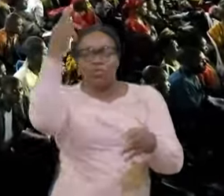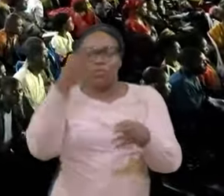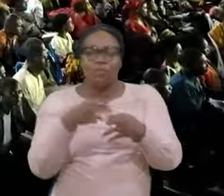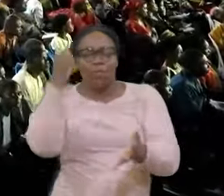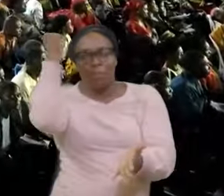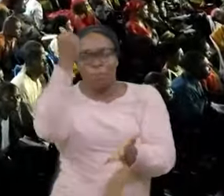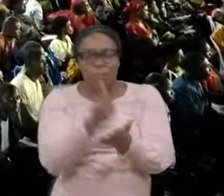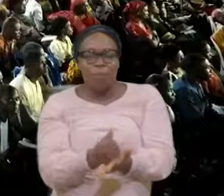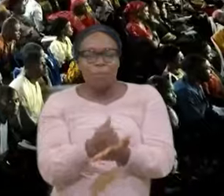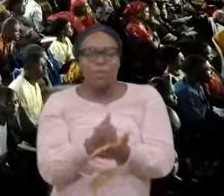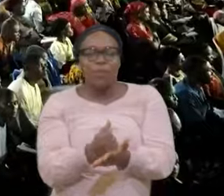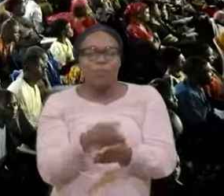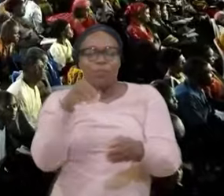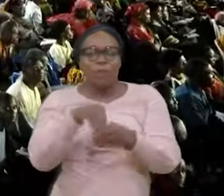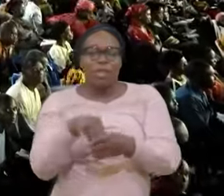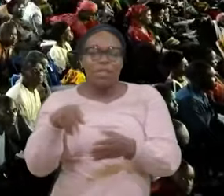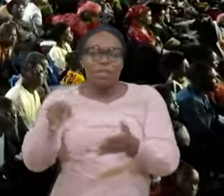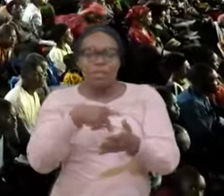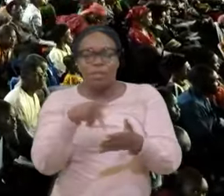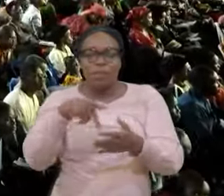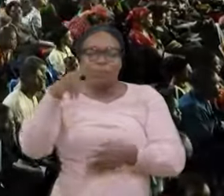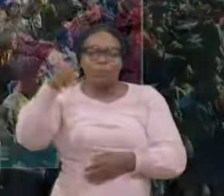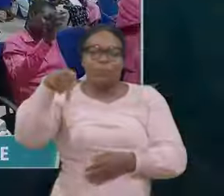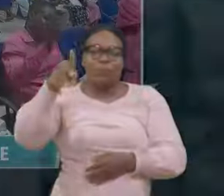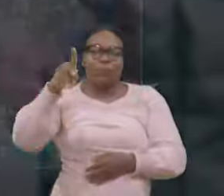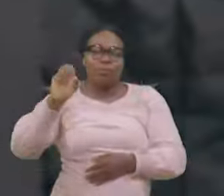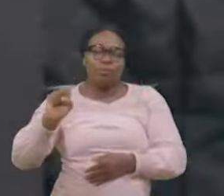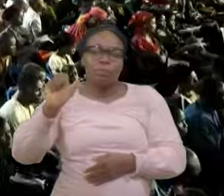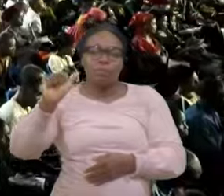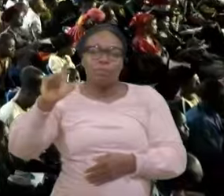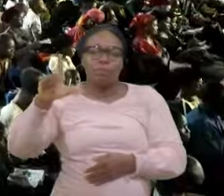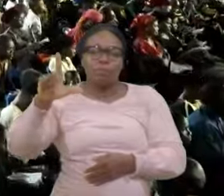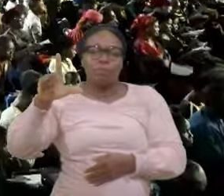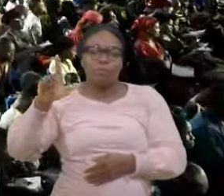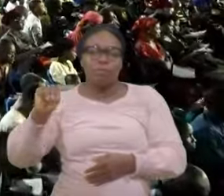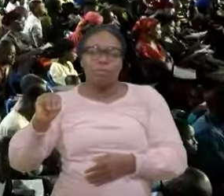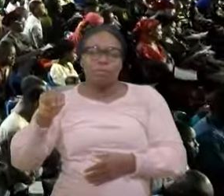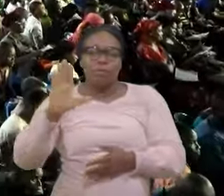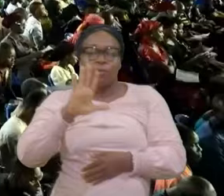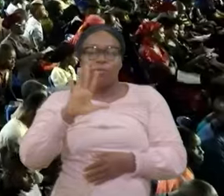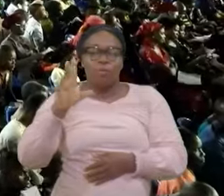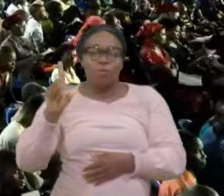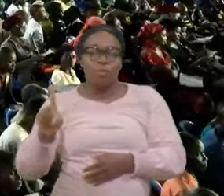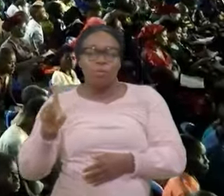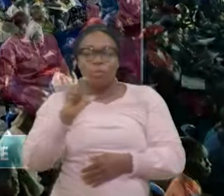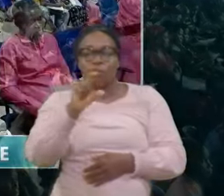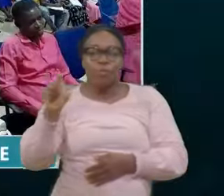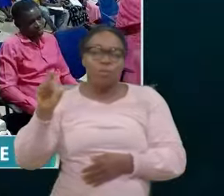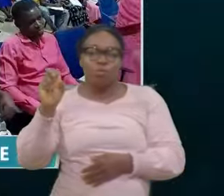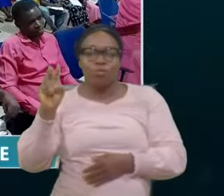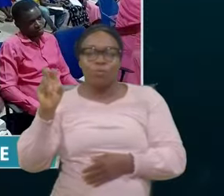tells us In Psalm 51 Psalm 51 I'm looking At verse 12